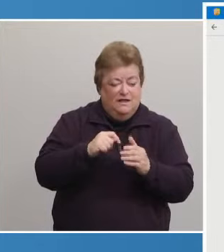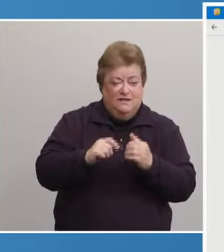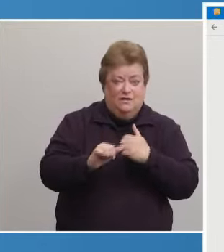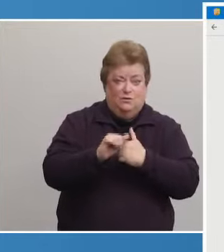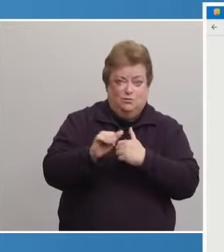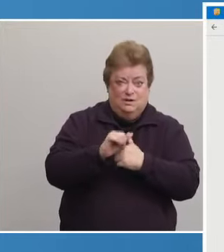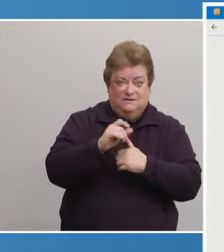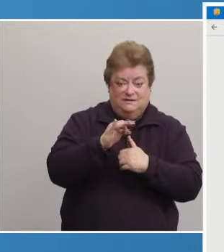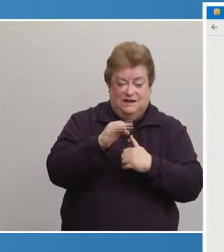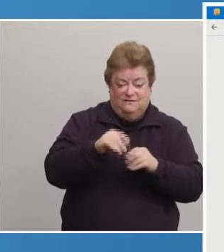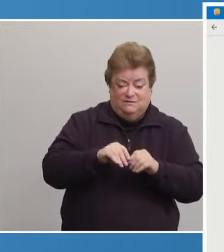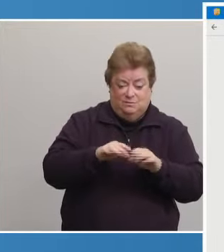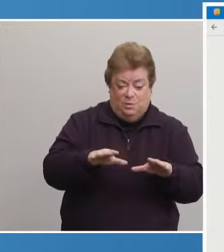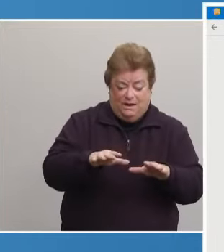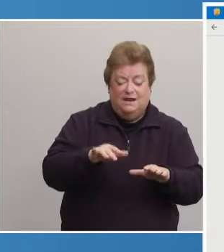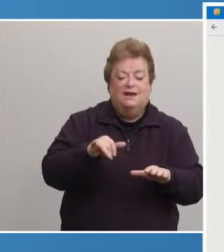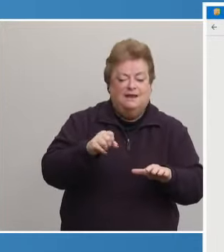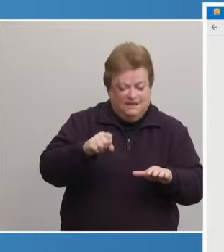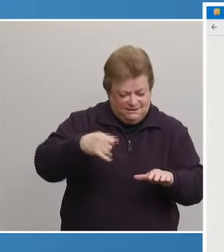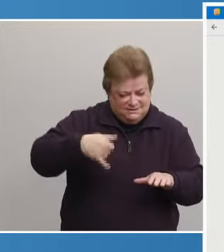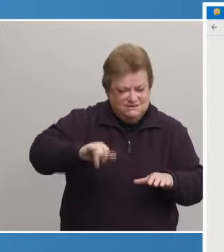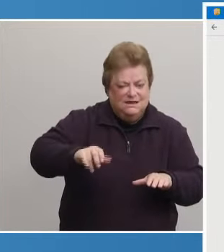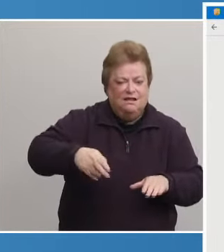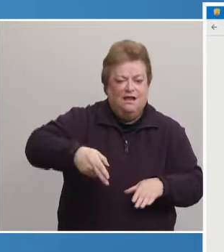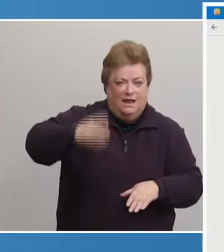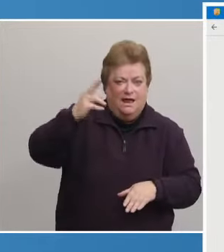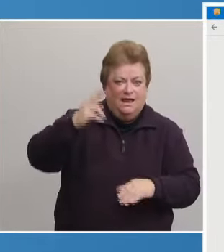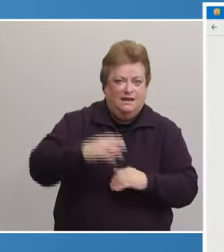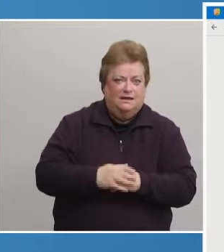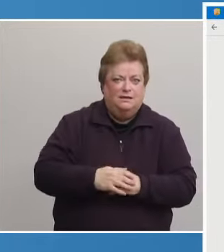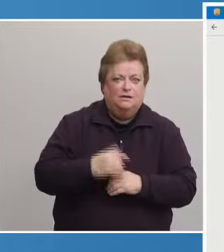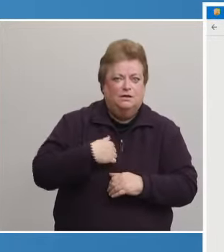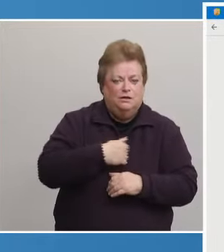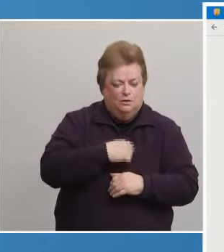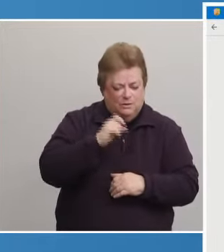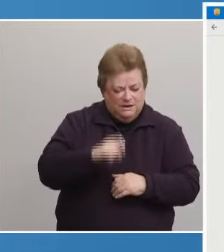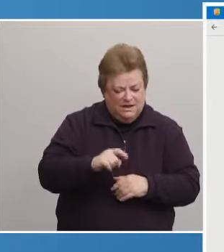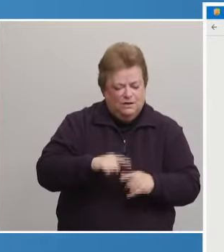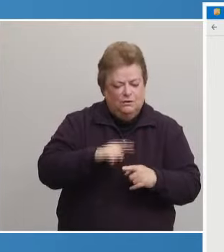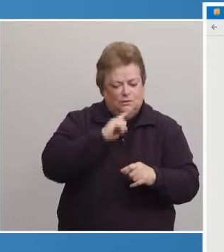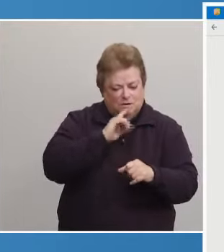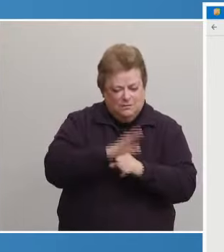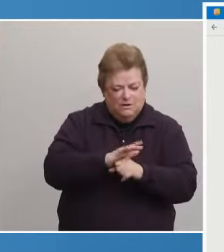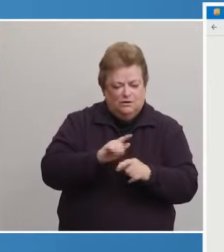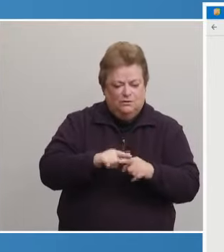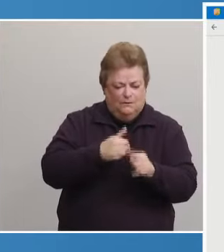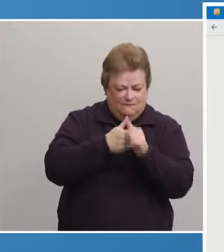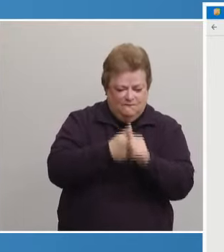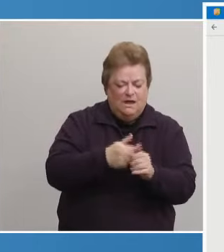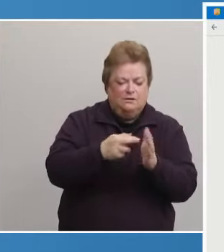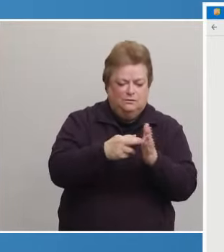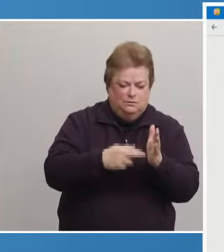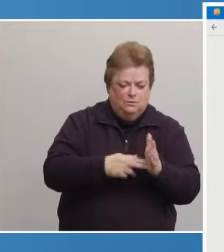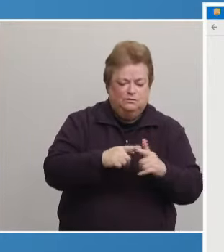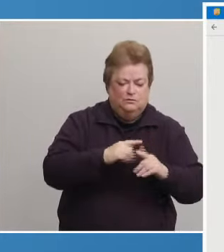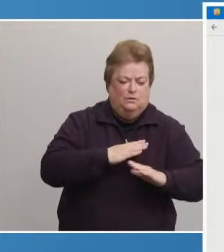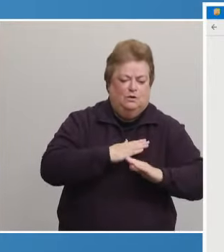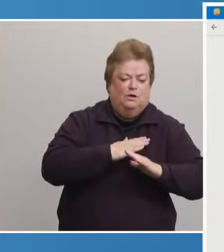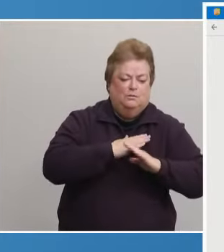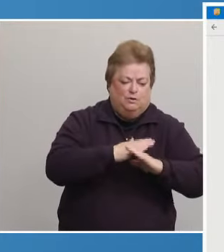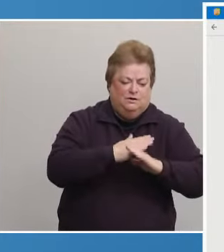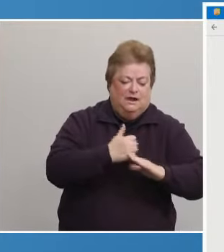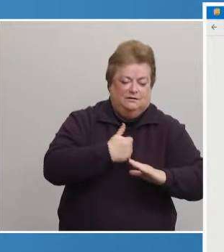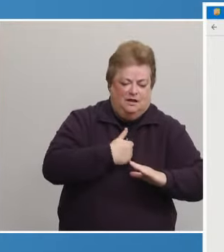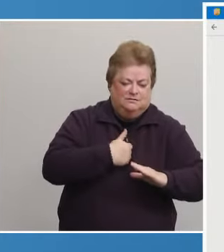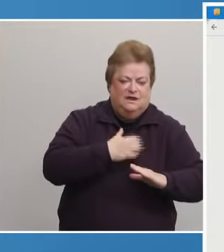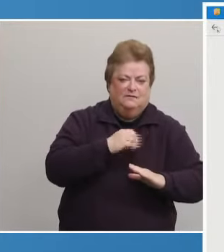spreading in our community continues to be high. We all need to remain committed to the protocols to protect ourselves and